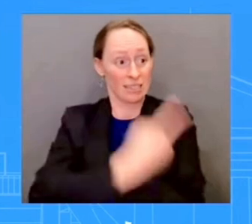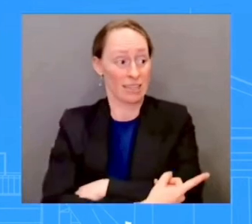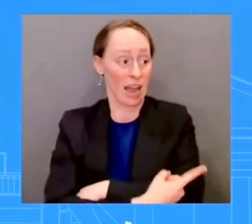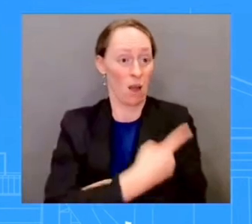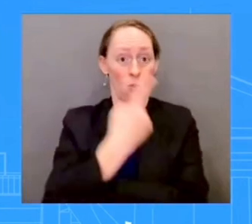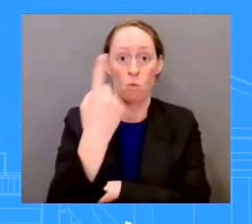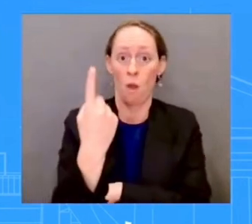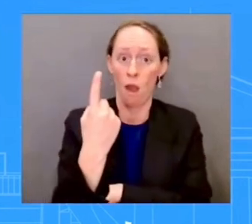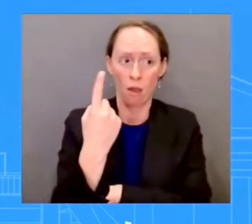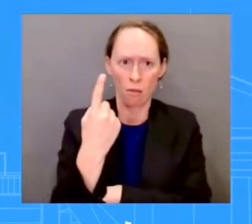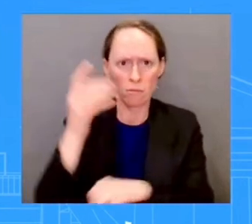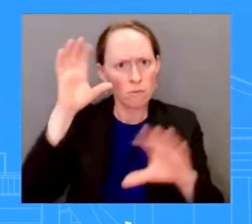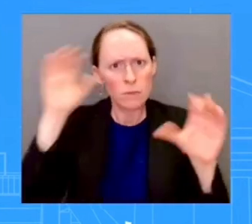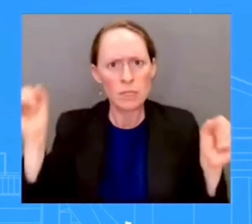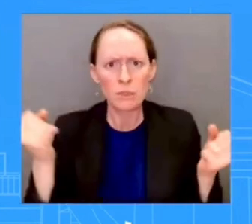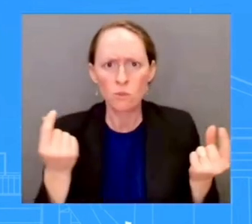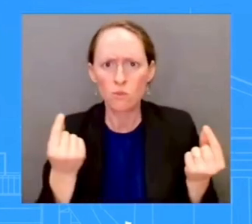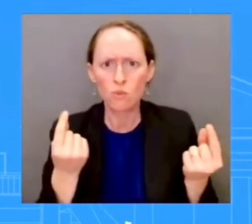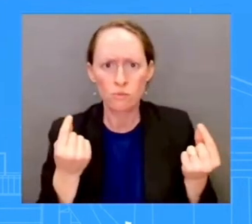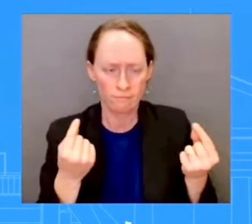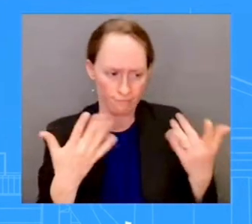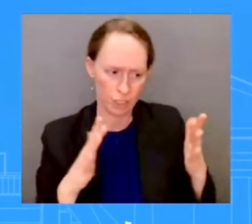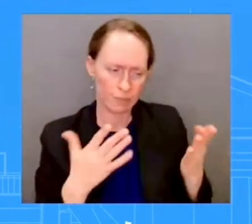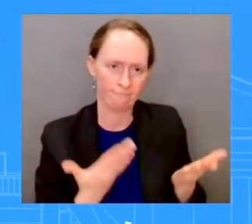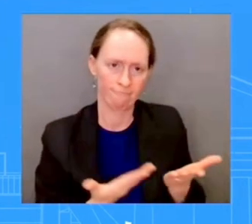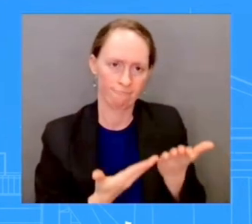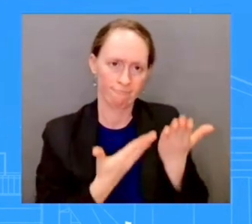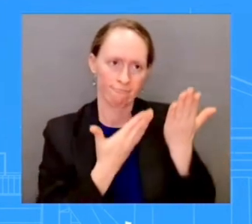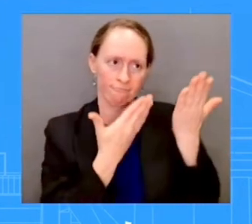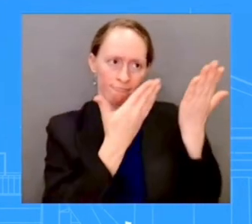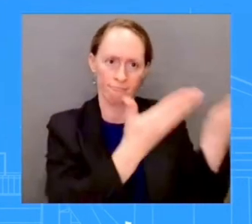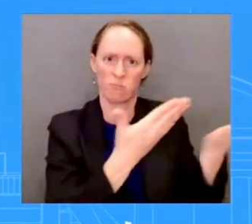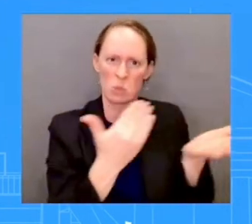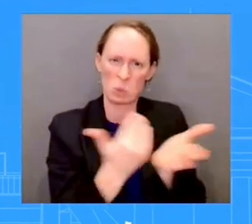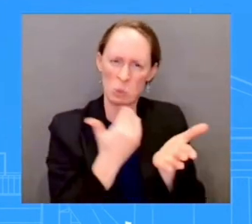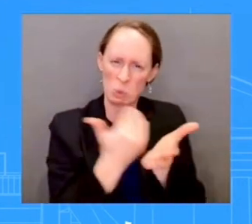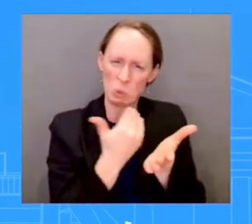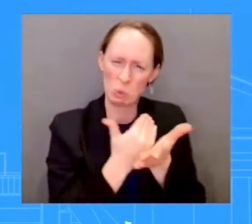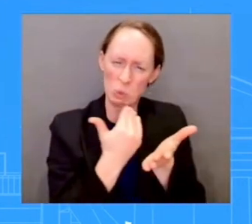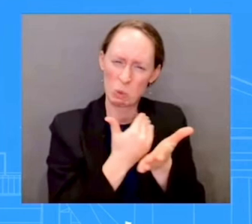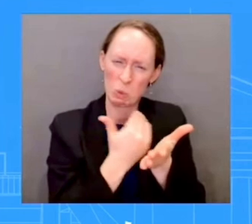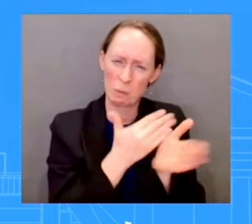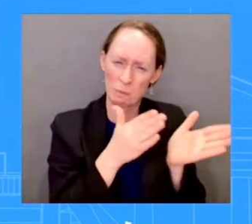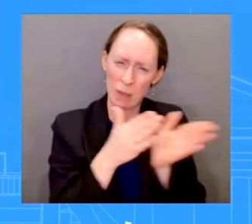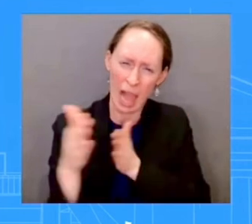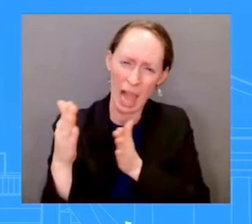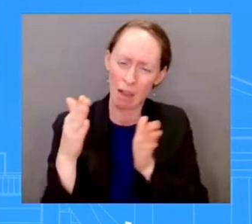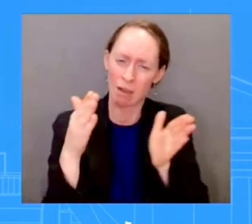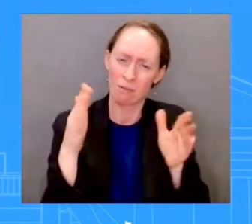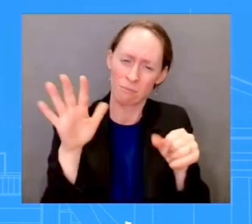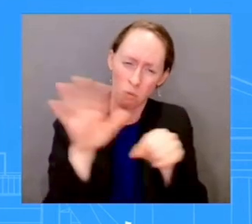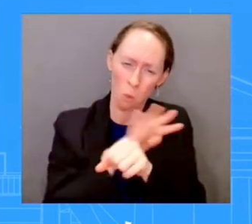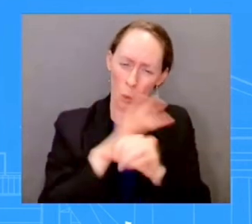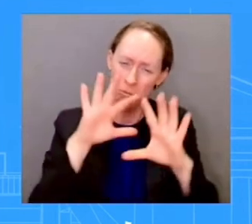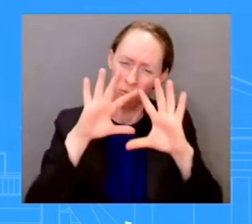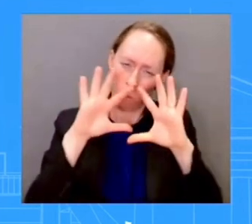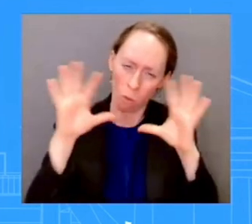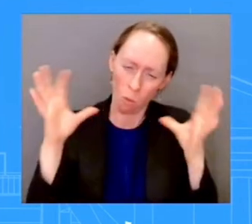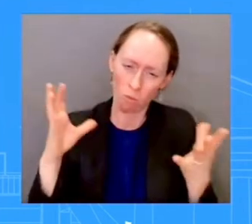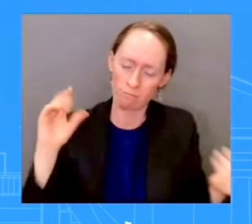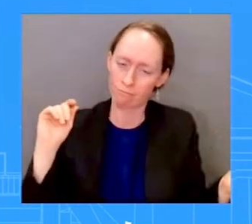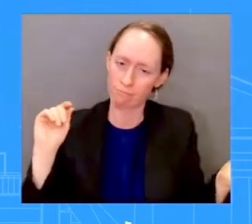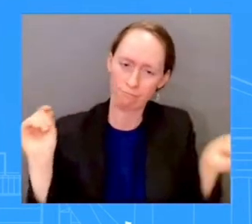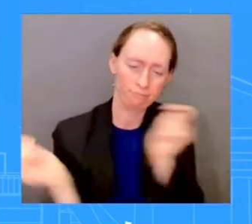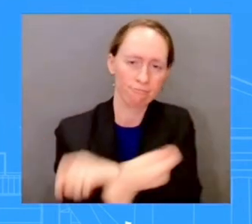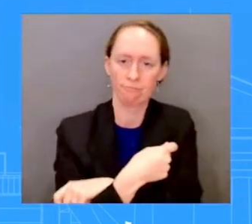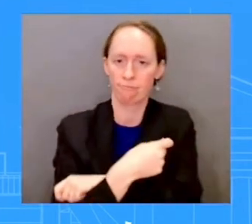of legislation in his tenure as president was that. And he took it incredibly seriously and wanted to put forth a